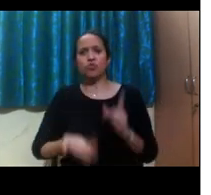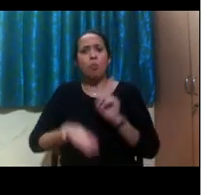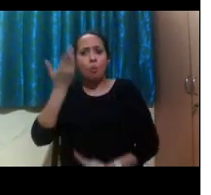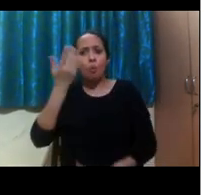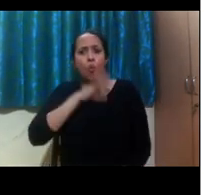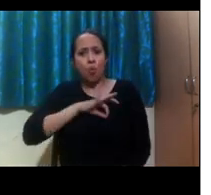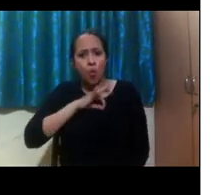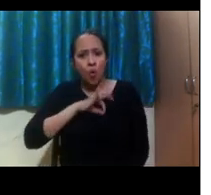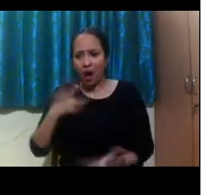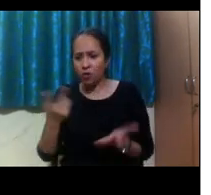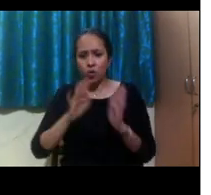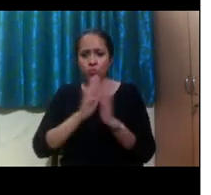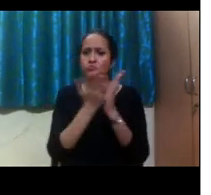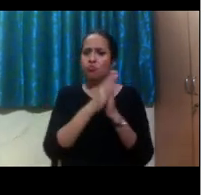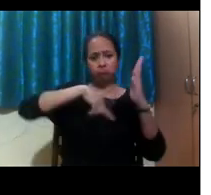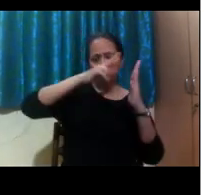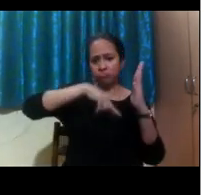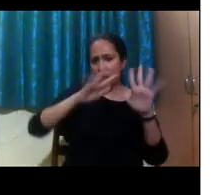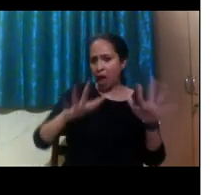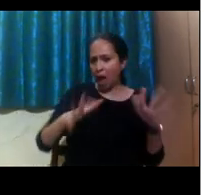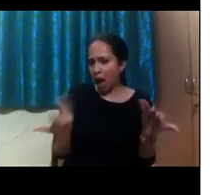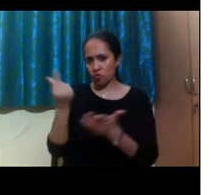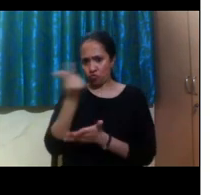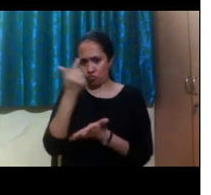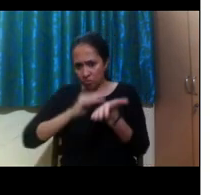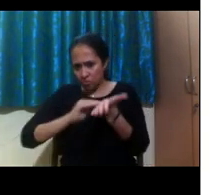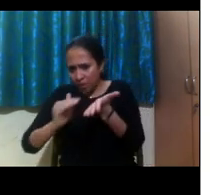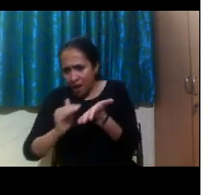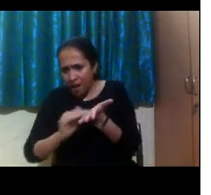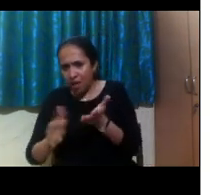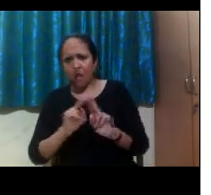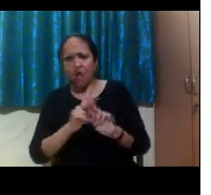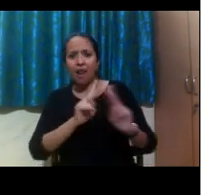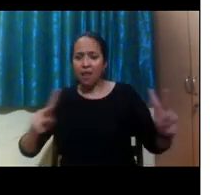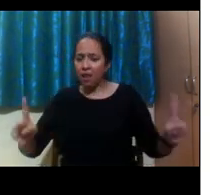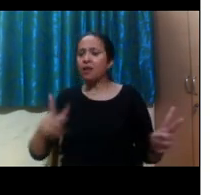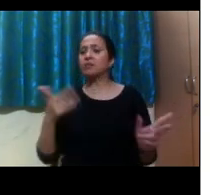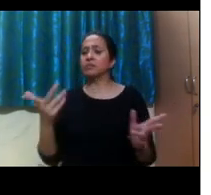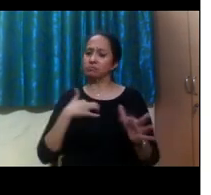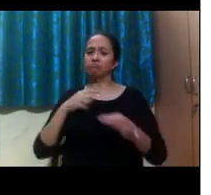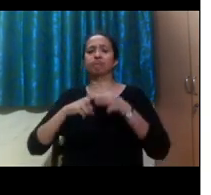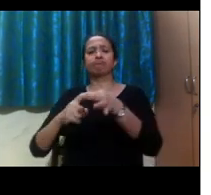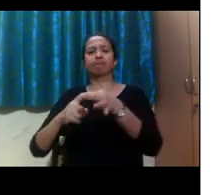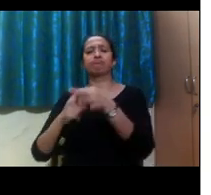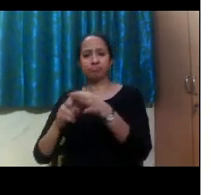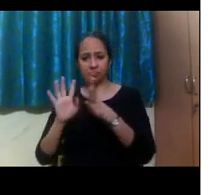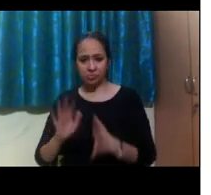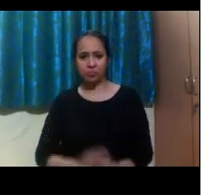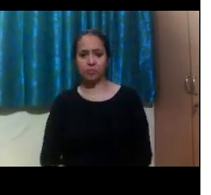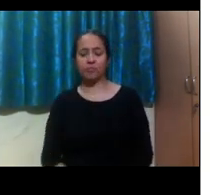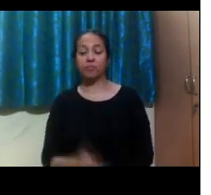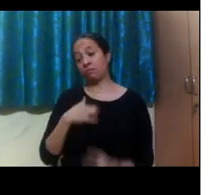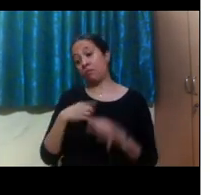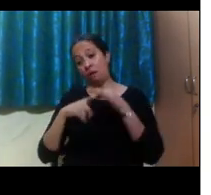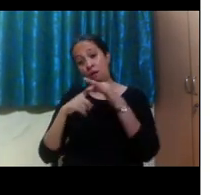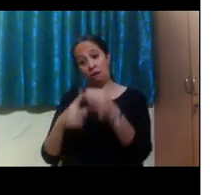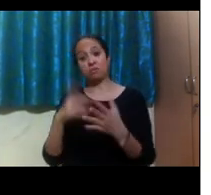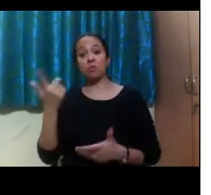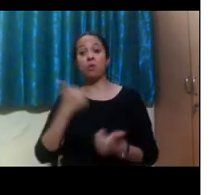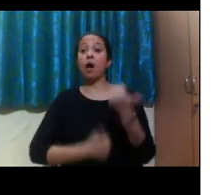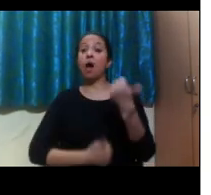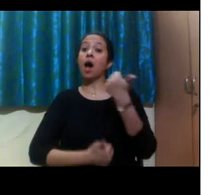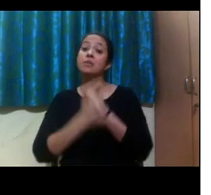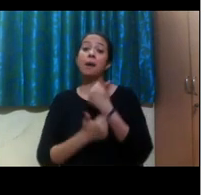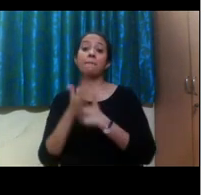books? How do you read your notes so that you're prepared for the next day's class? And we'll also talk to you about taking an exam. So if I say, hey,